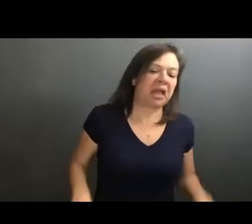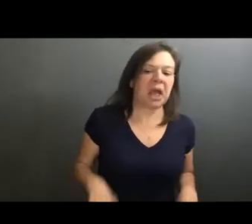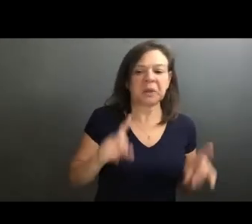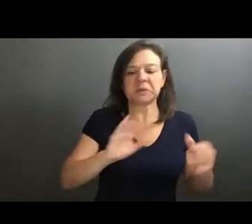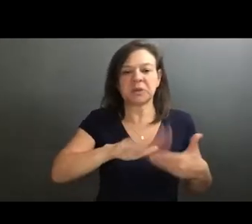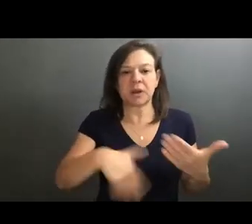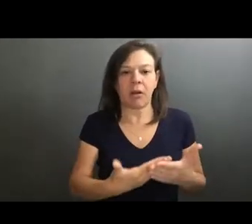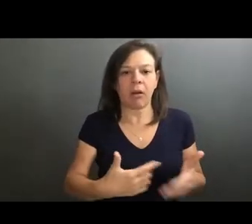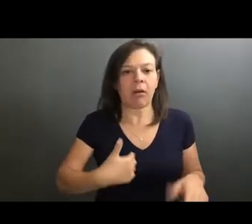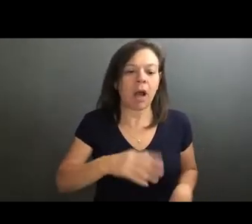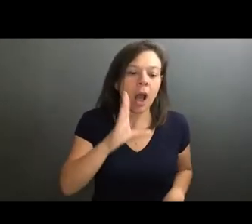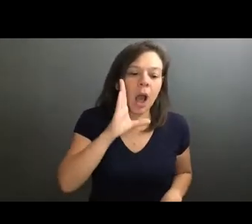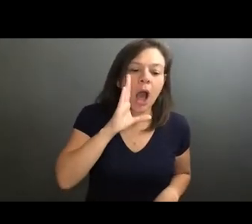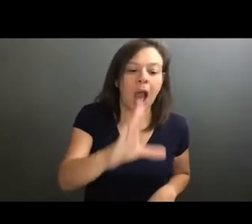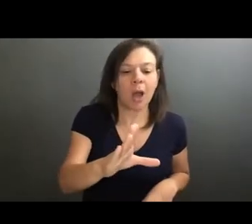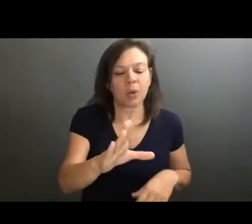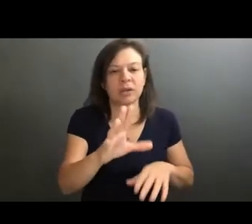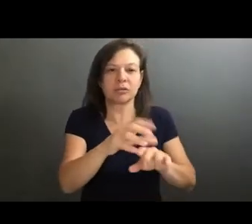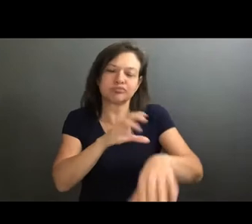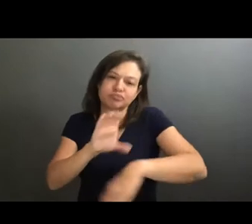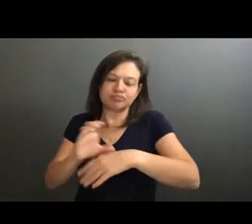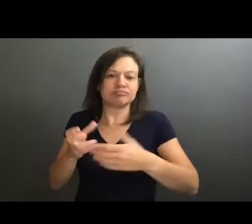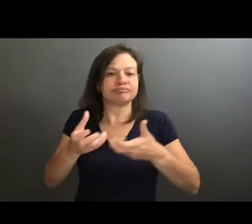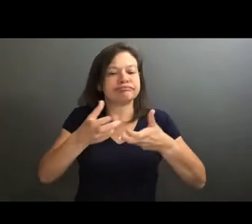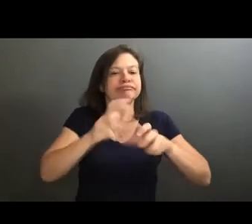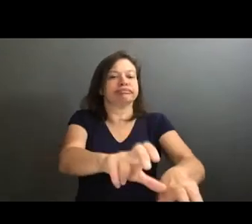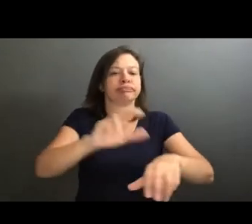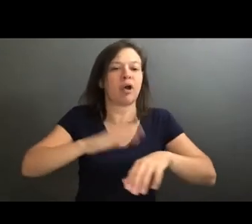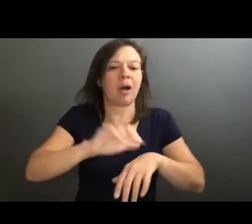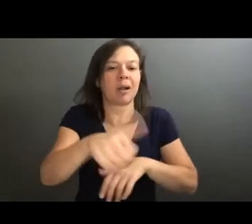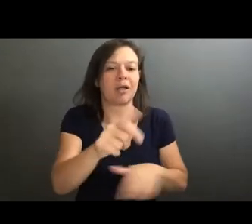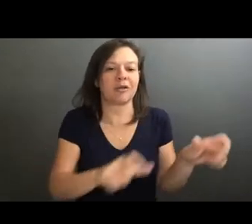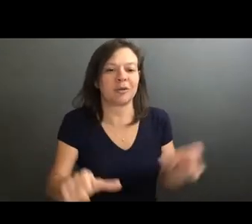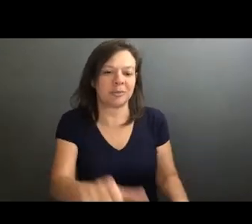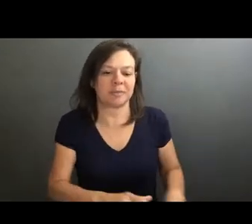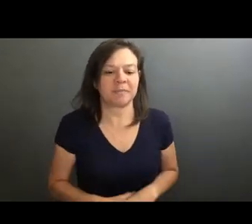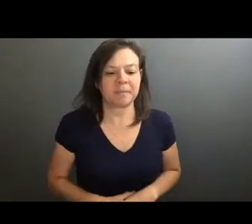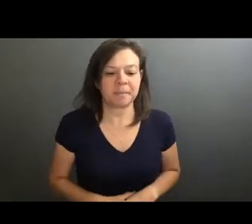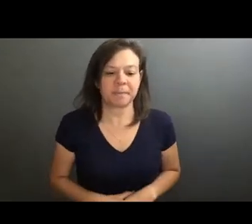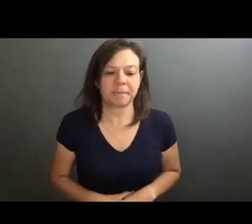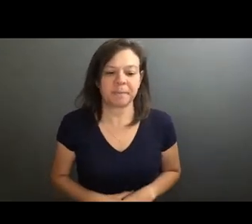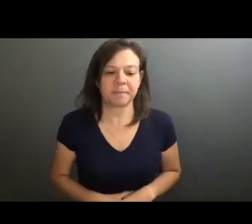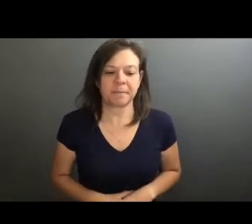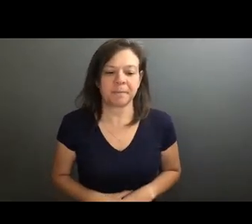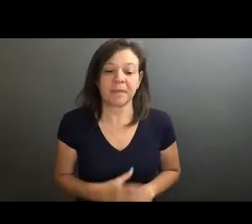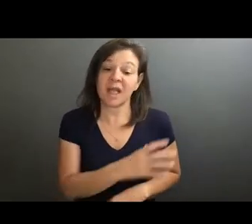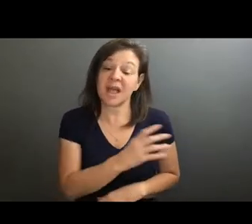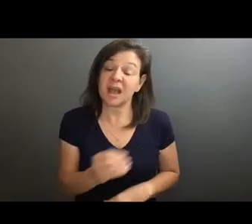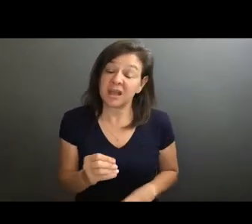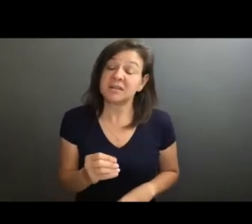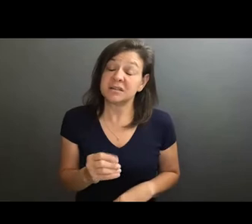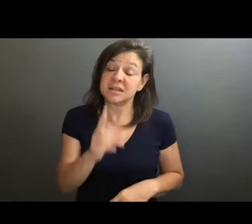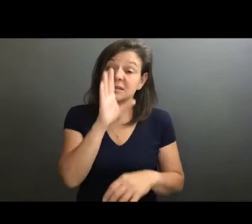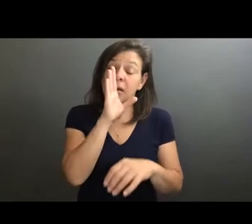will impose it all on everyone else. And it is